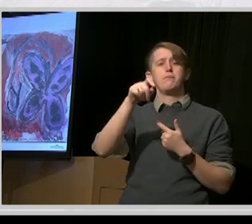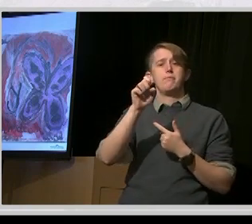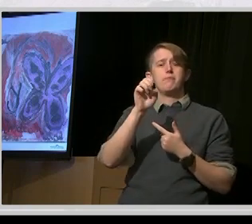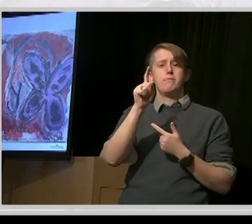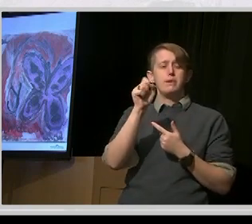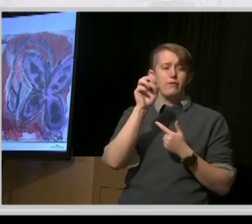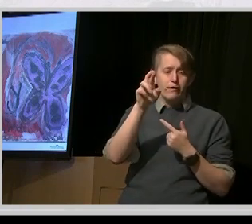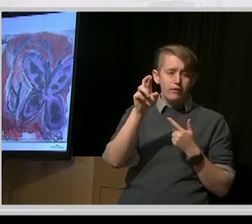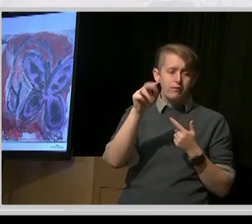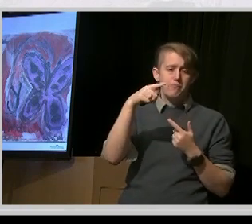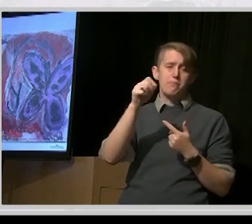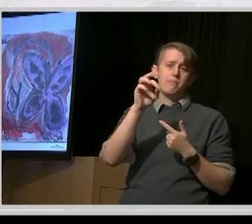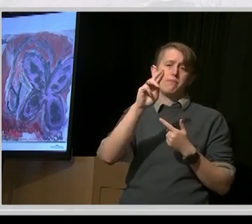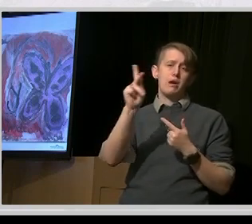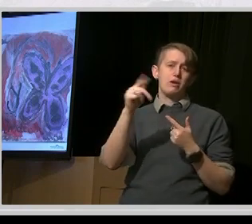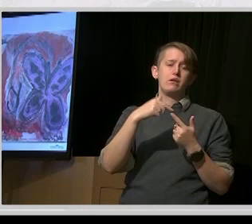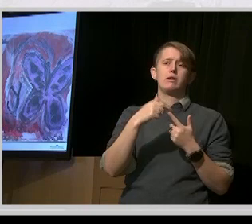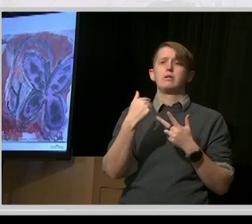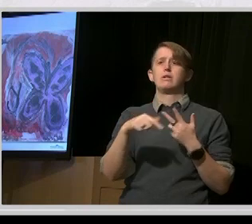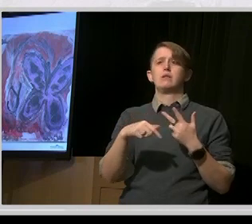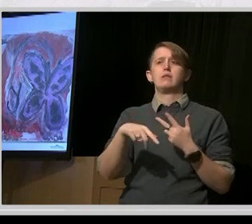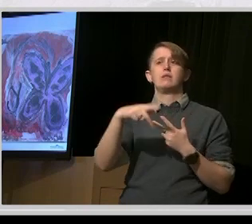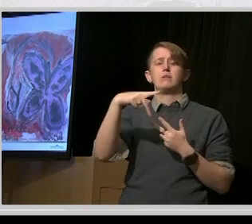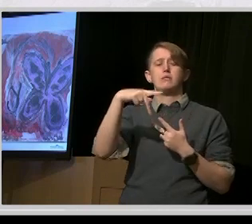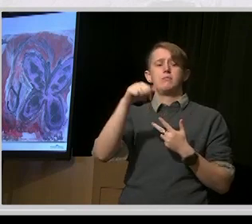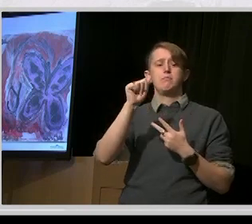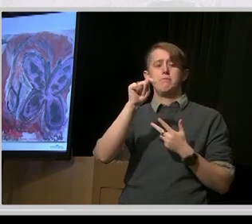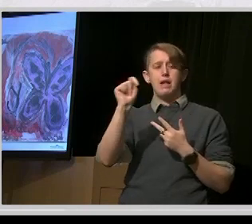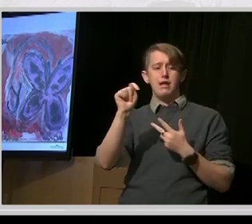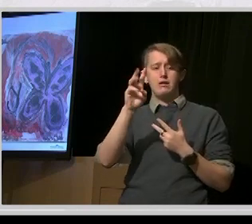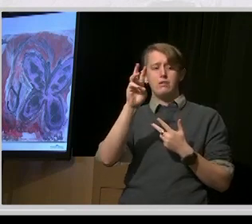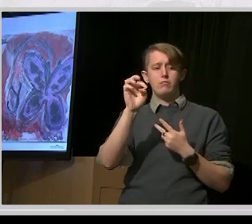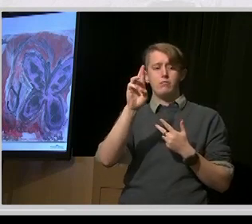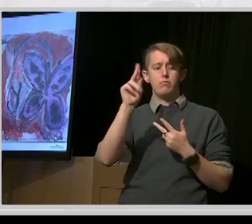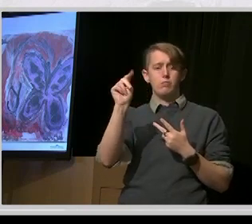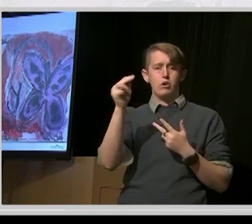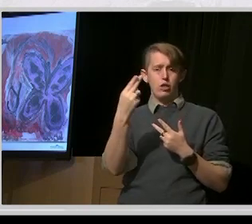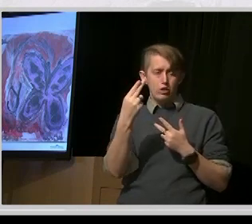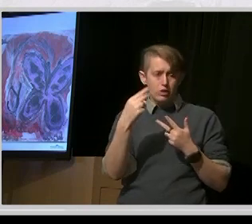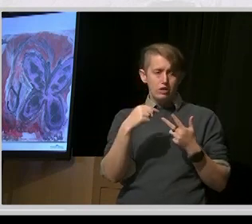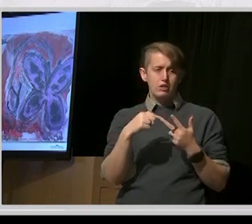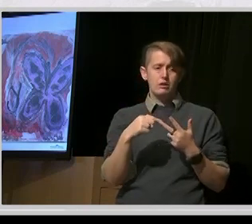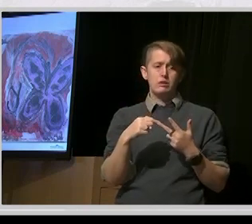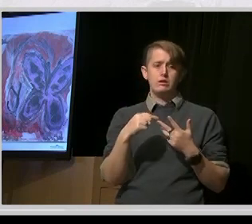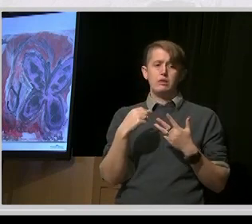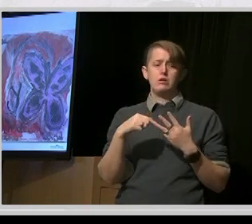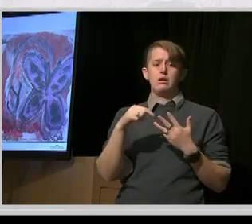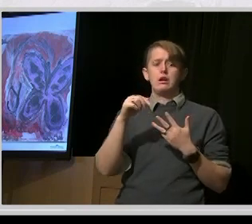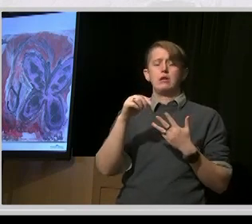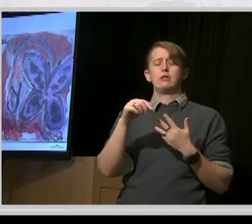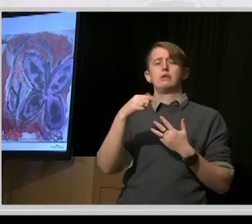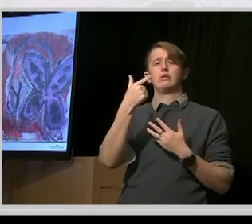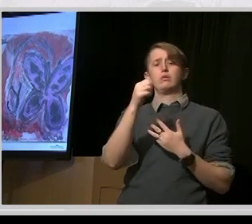and Gordon Fletcher.